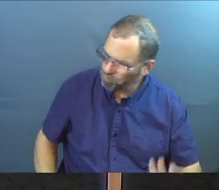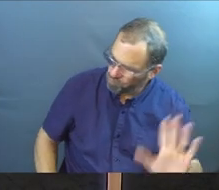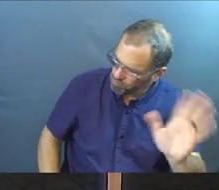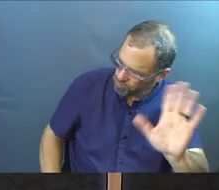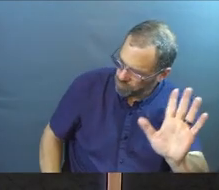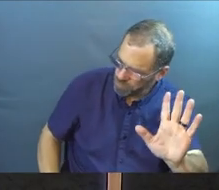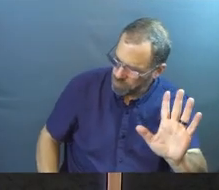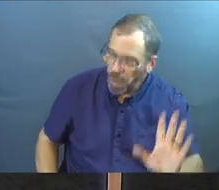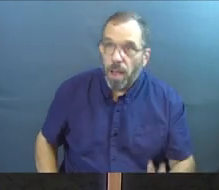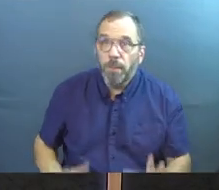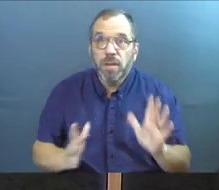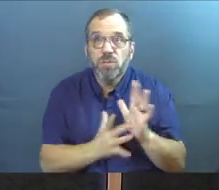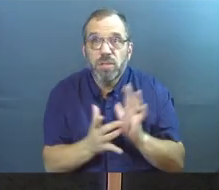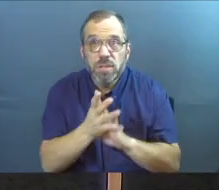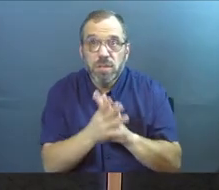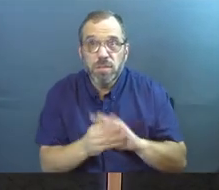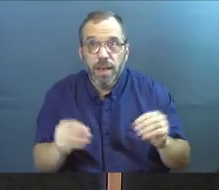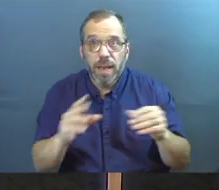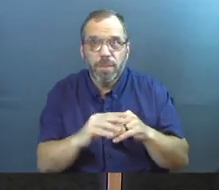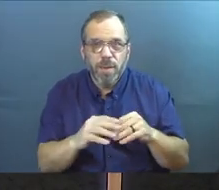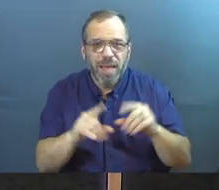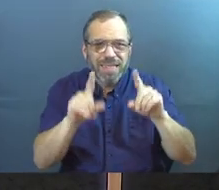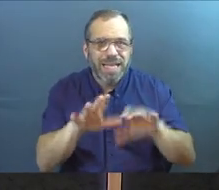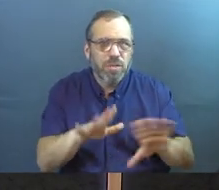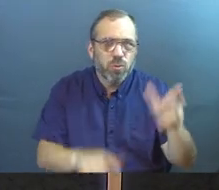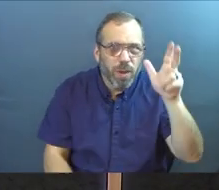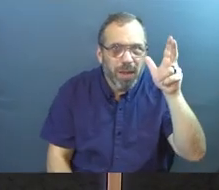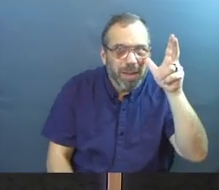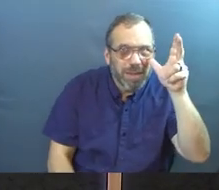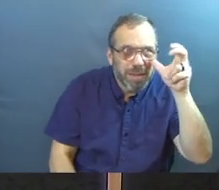Jesus says his parables are a listening test.